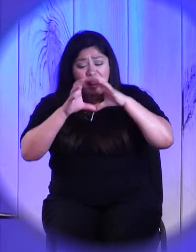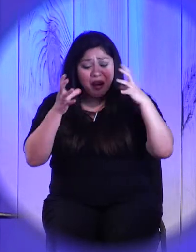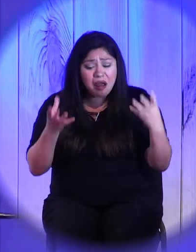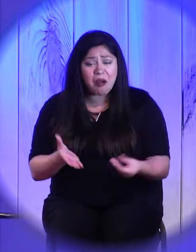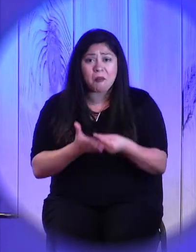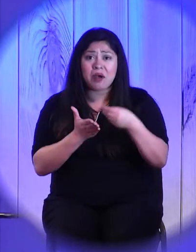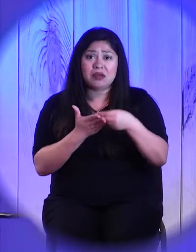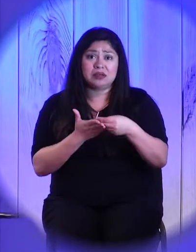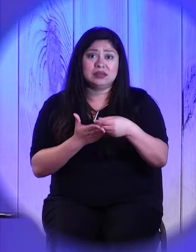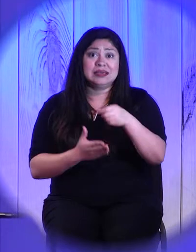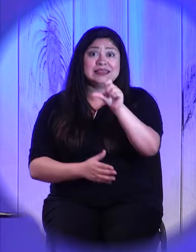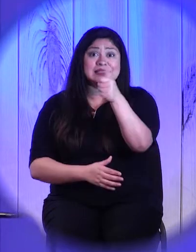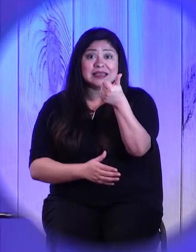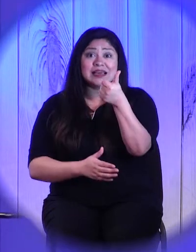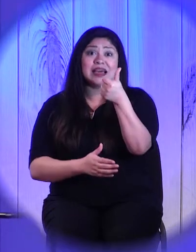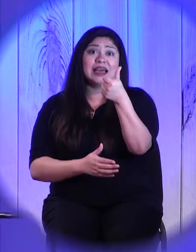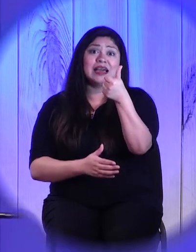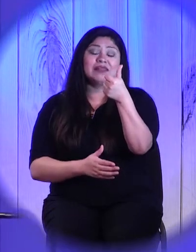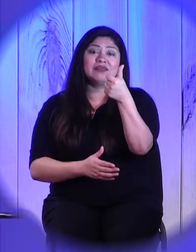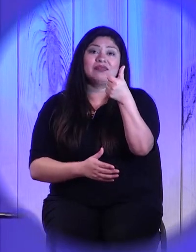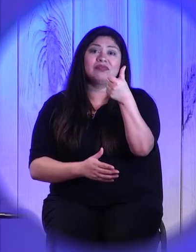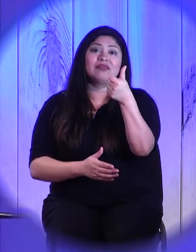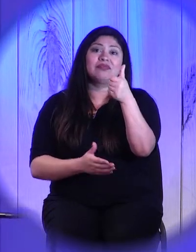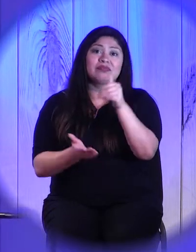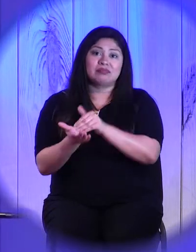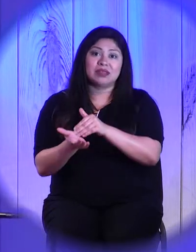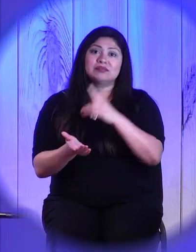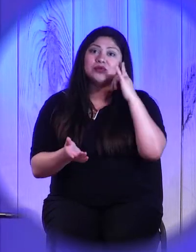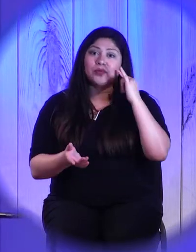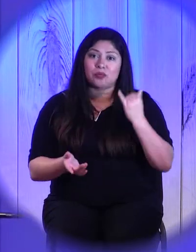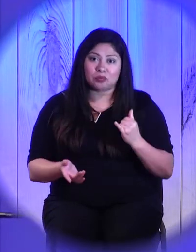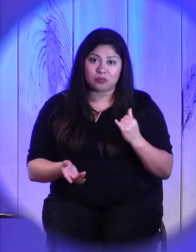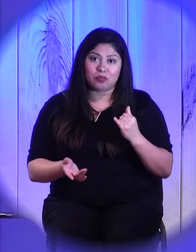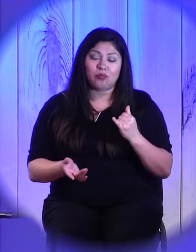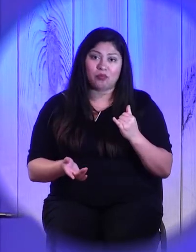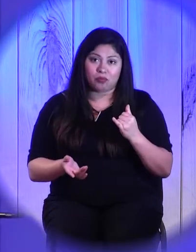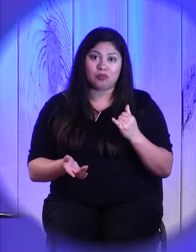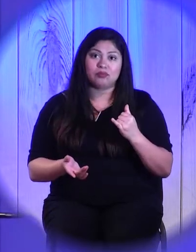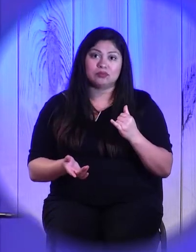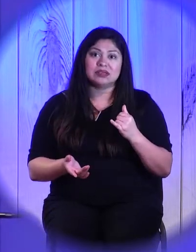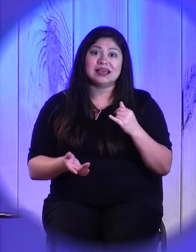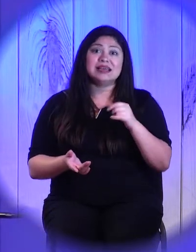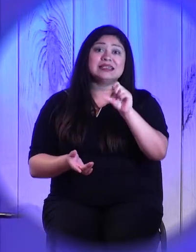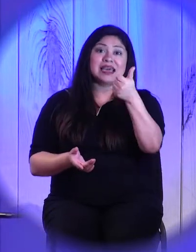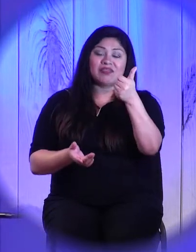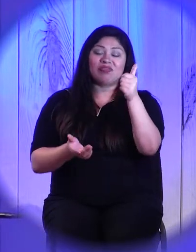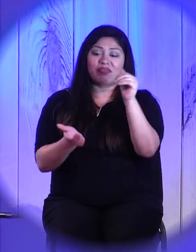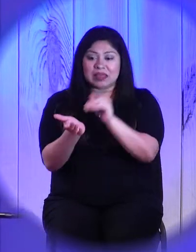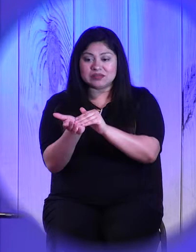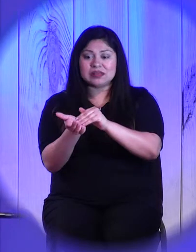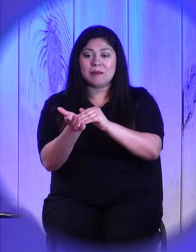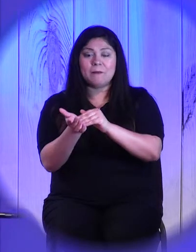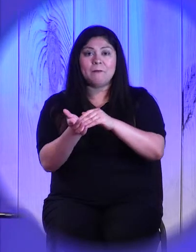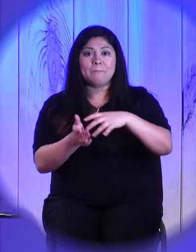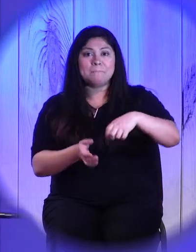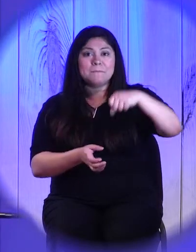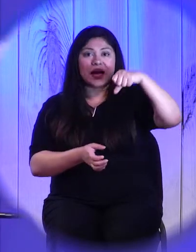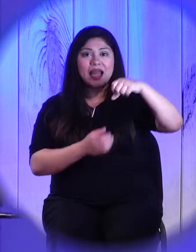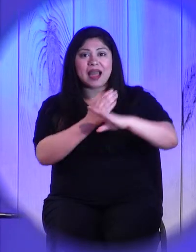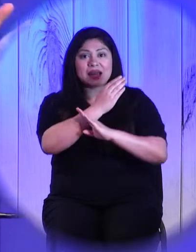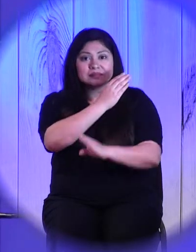bags of gold is what the NIV says. The original is 10,000 talents. To put that in perspective,